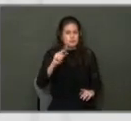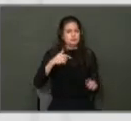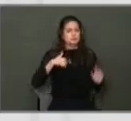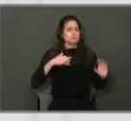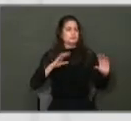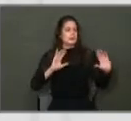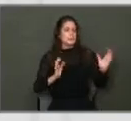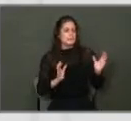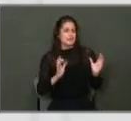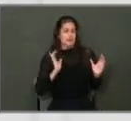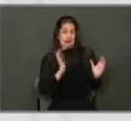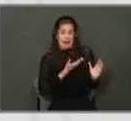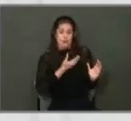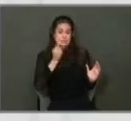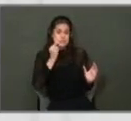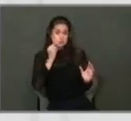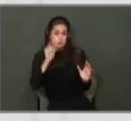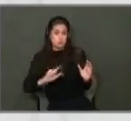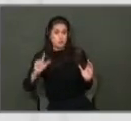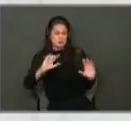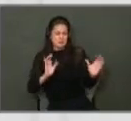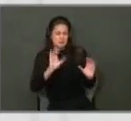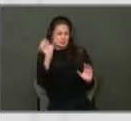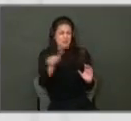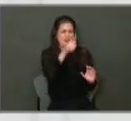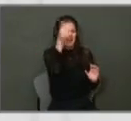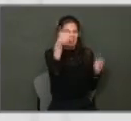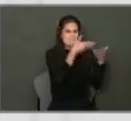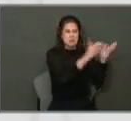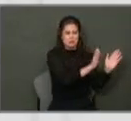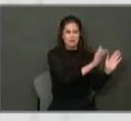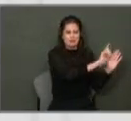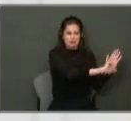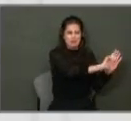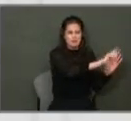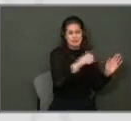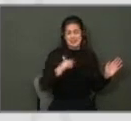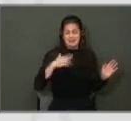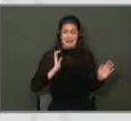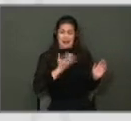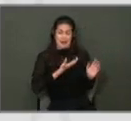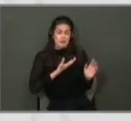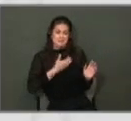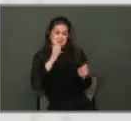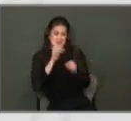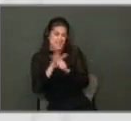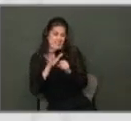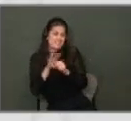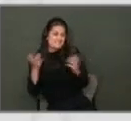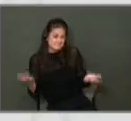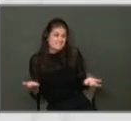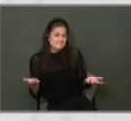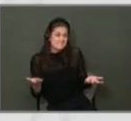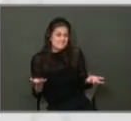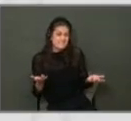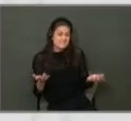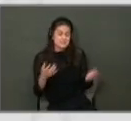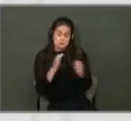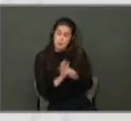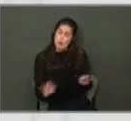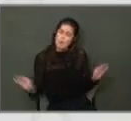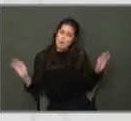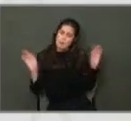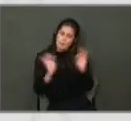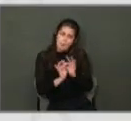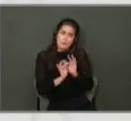public library systems, and we weren't investing enough. And that's important, and Romero can say it better than I can.